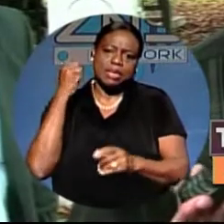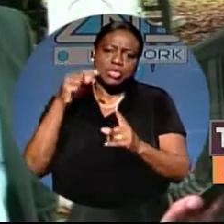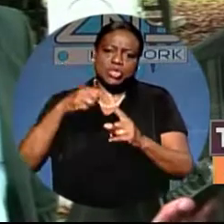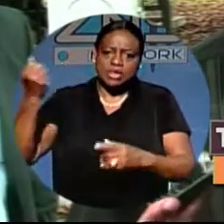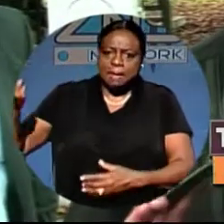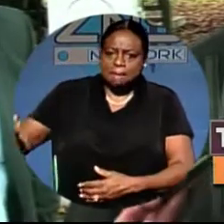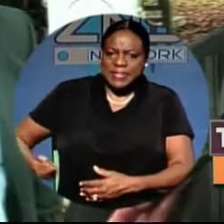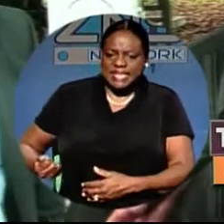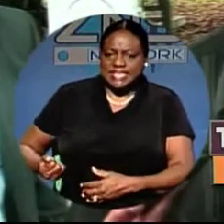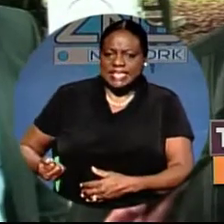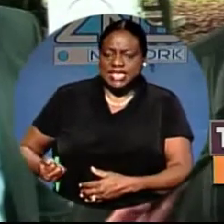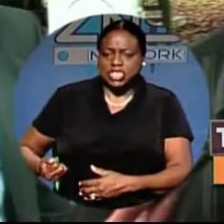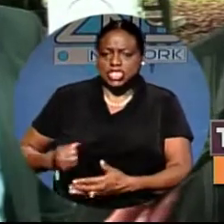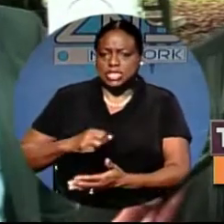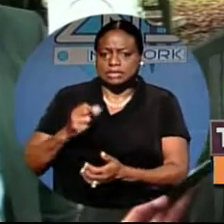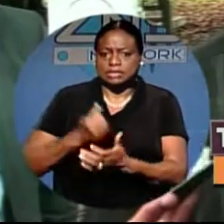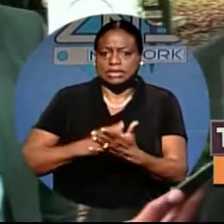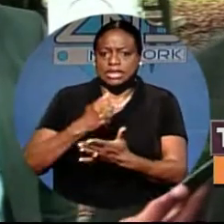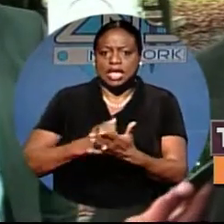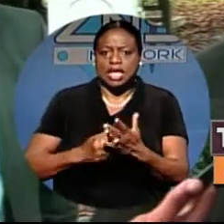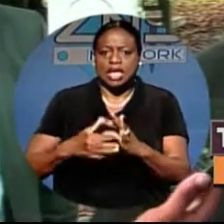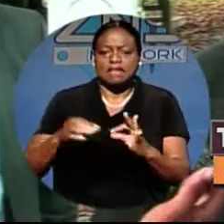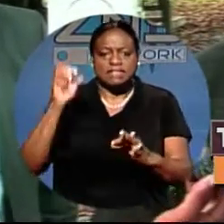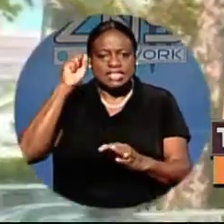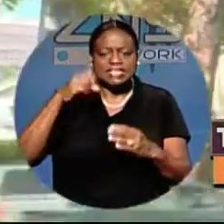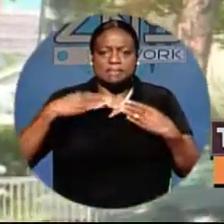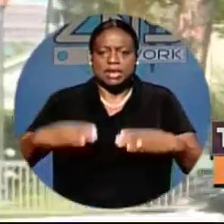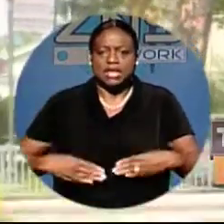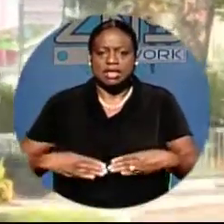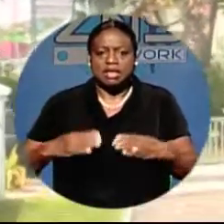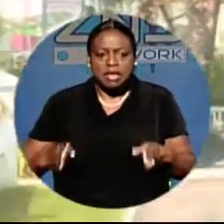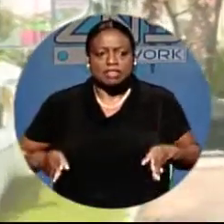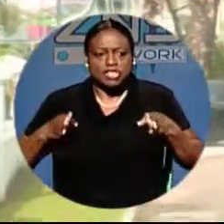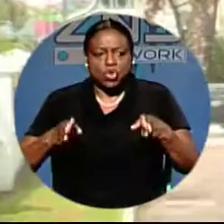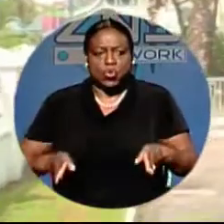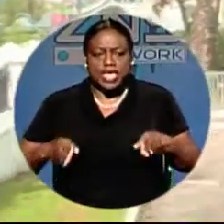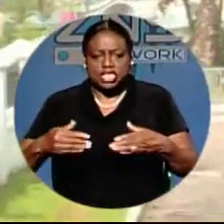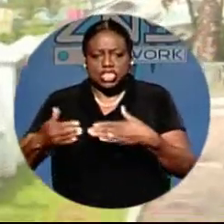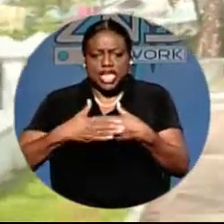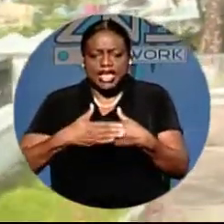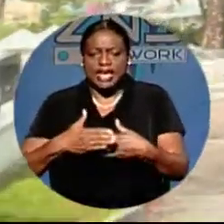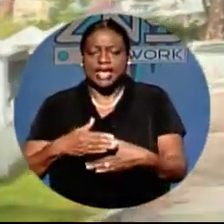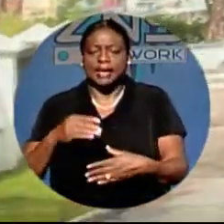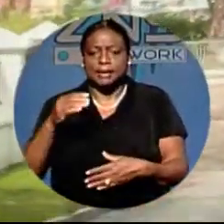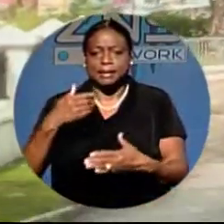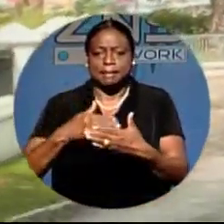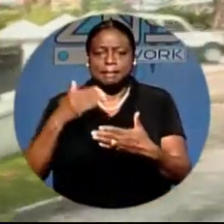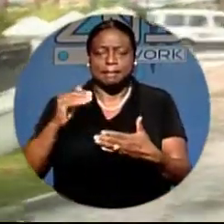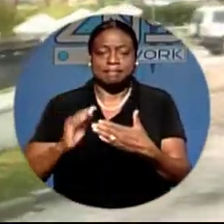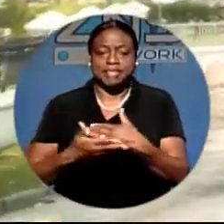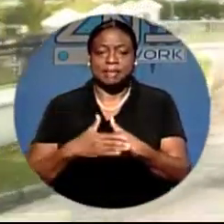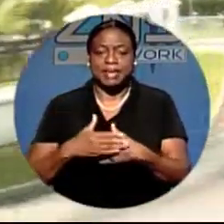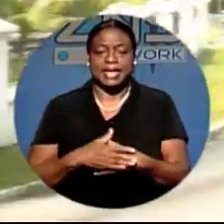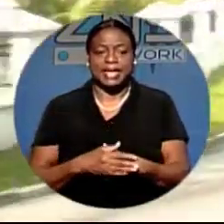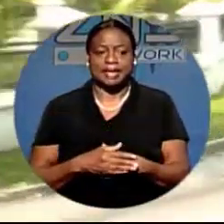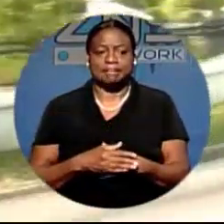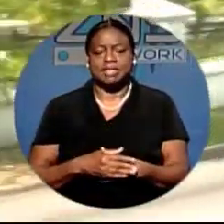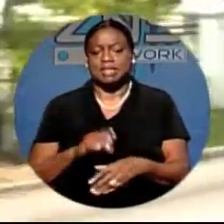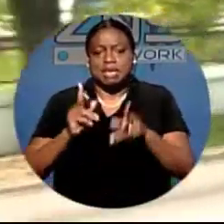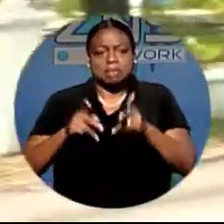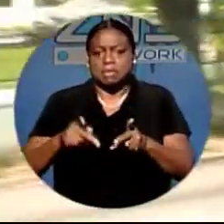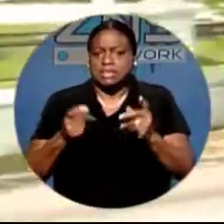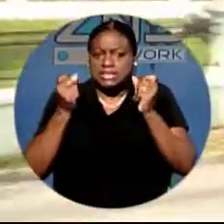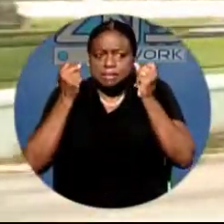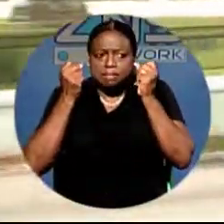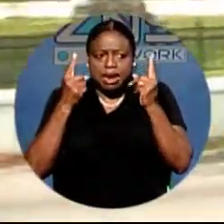midsection. There was a wheelchair nearby. These two persons appeared stunned at the news of the stabbing death,